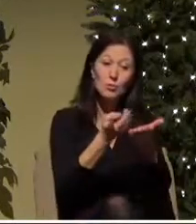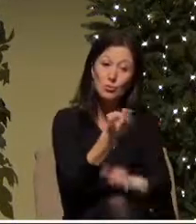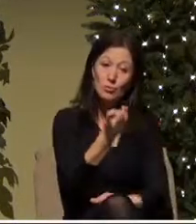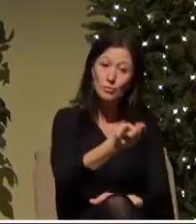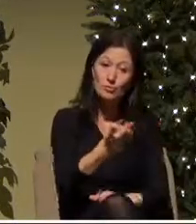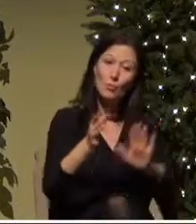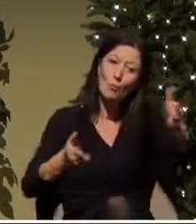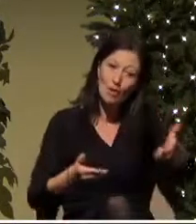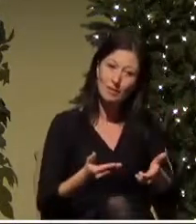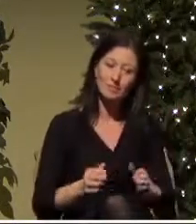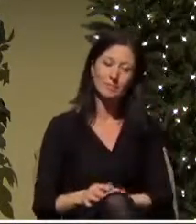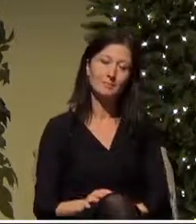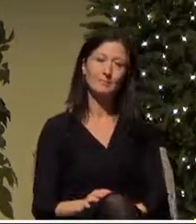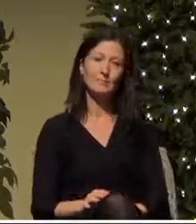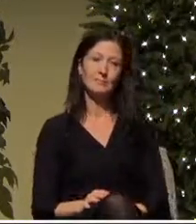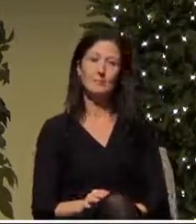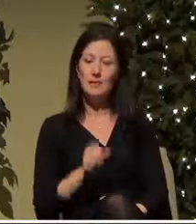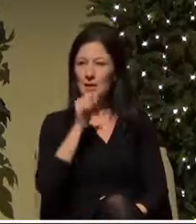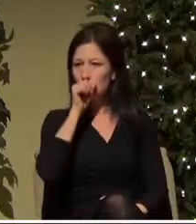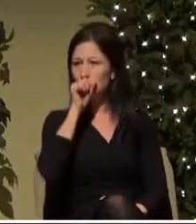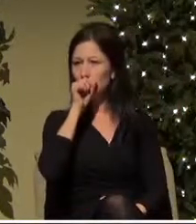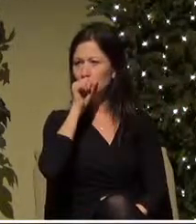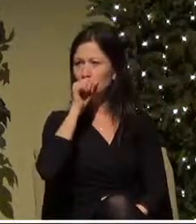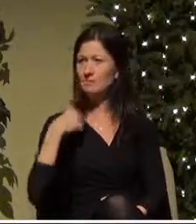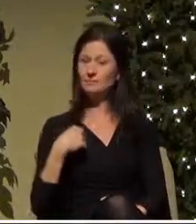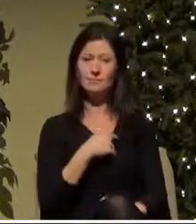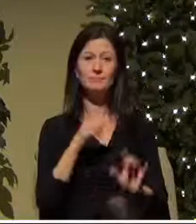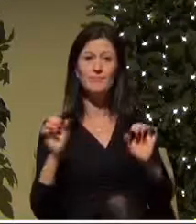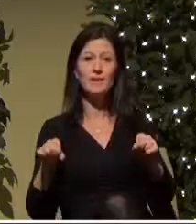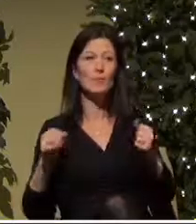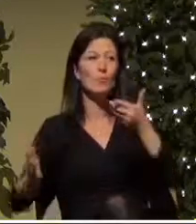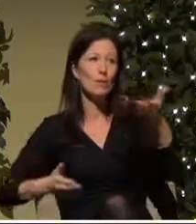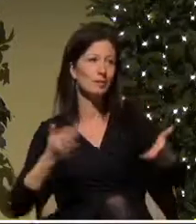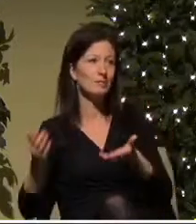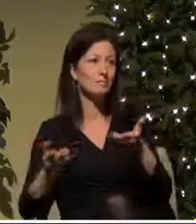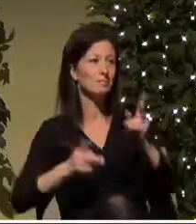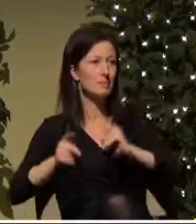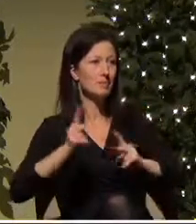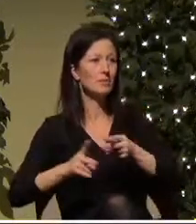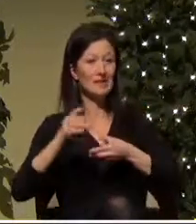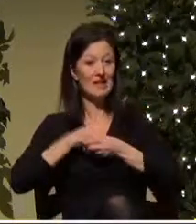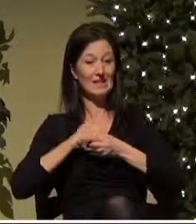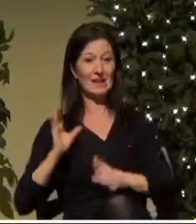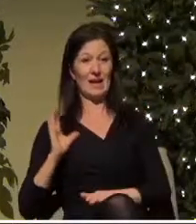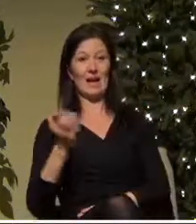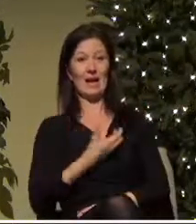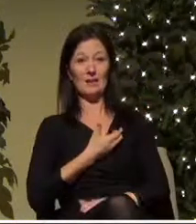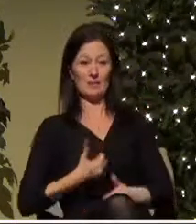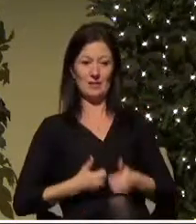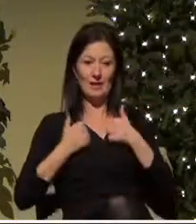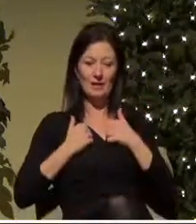of us welcoming others into our homes and into our caves and into our lives and into our hearts